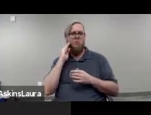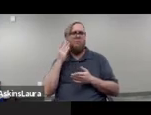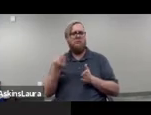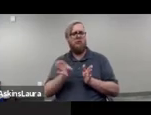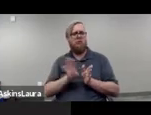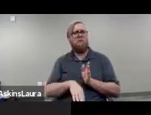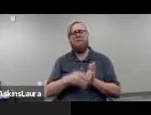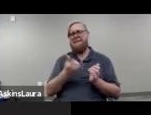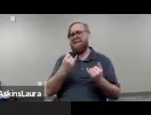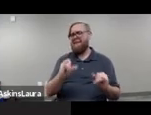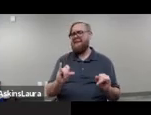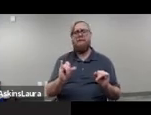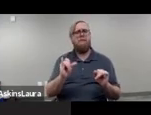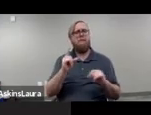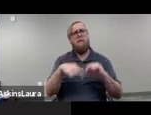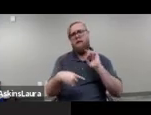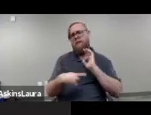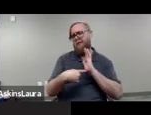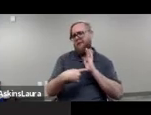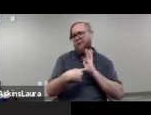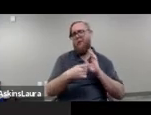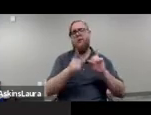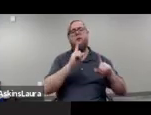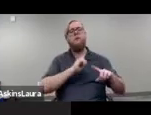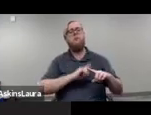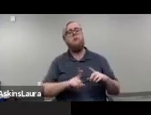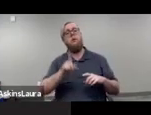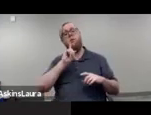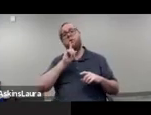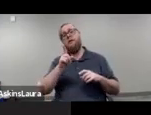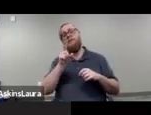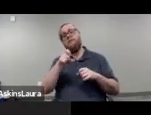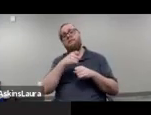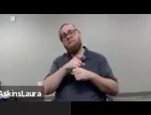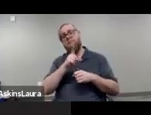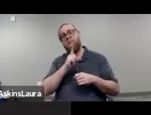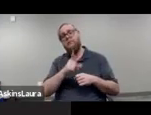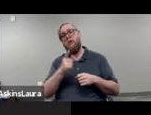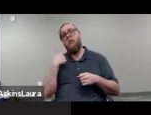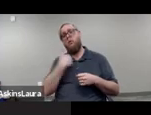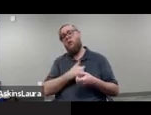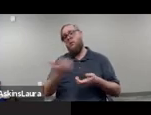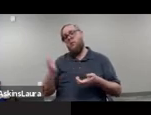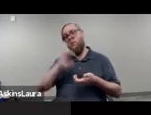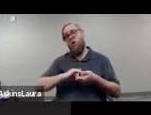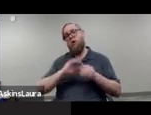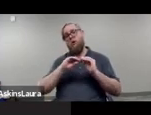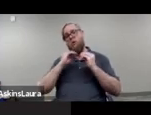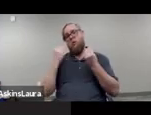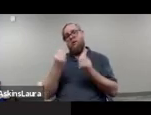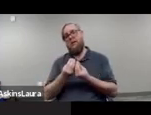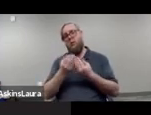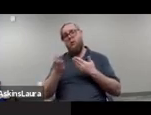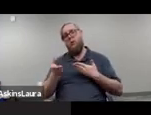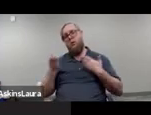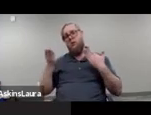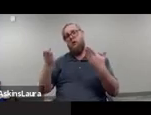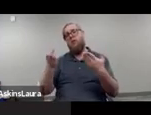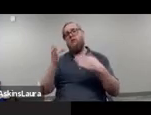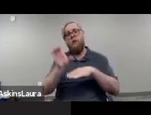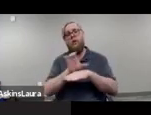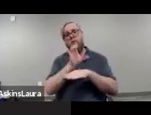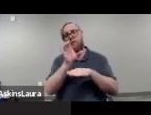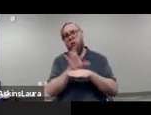rate and so in those instances we really want to make sure that we have partnering organizations that are offering computers and